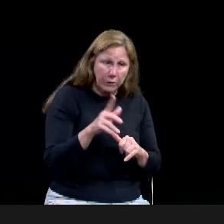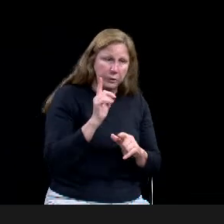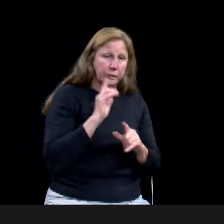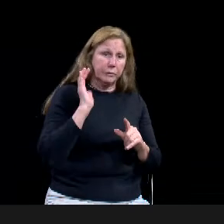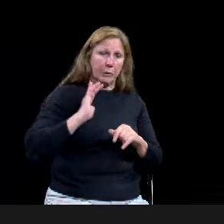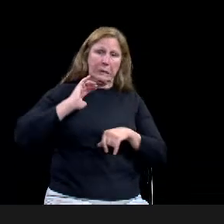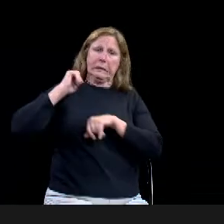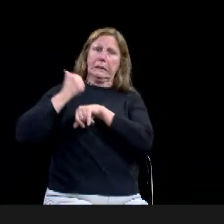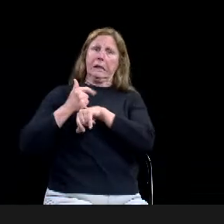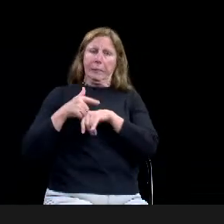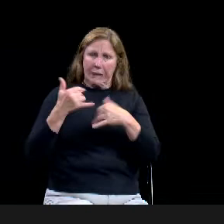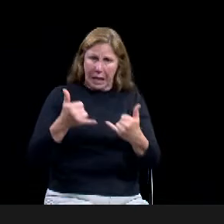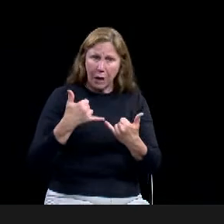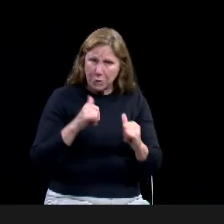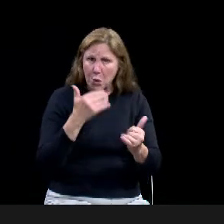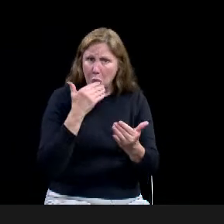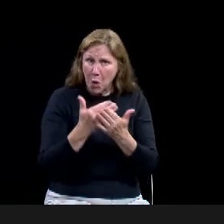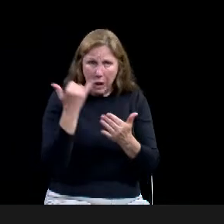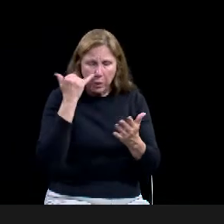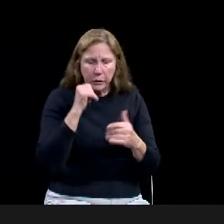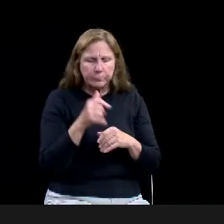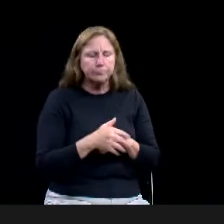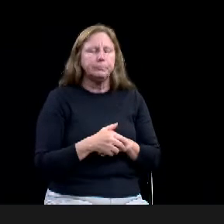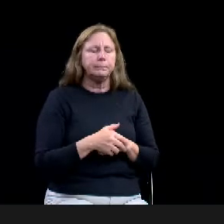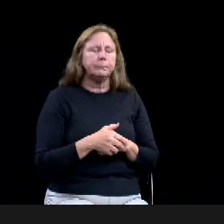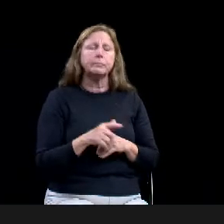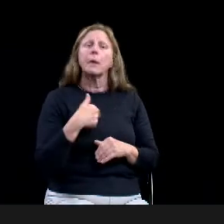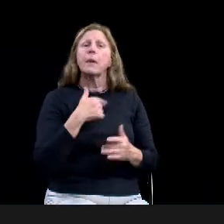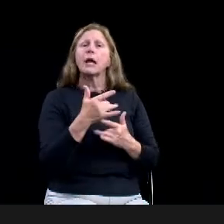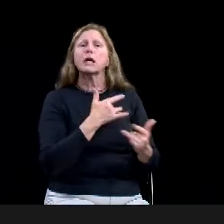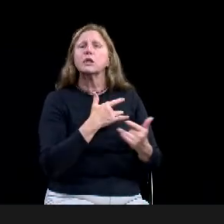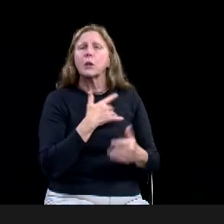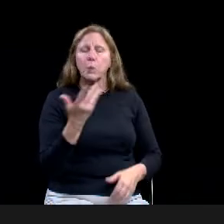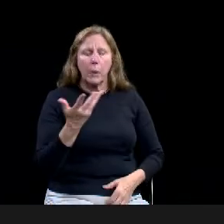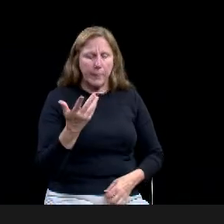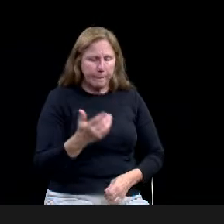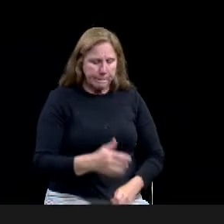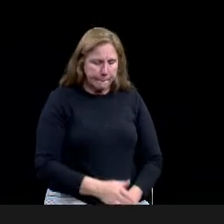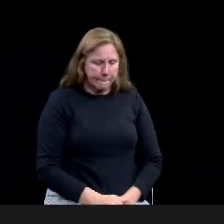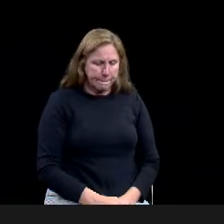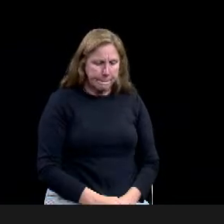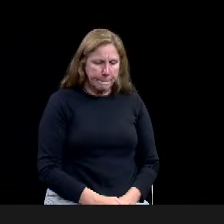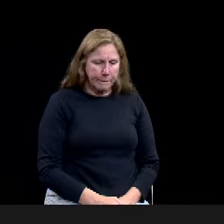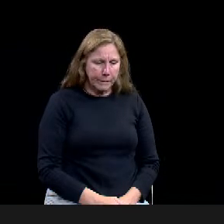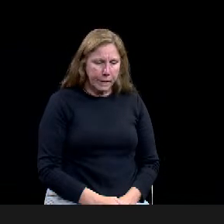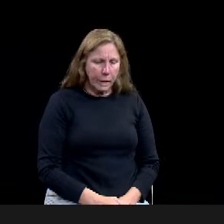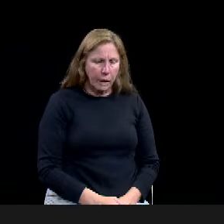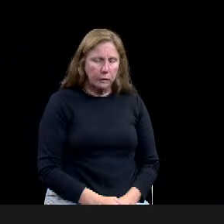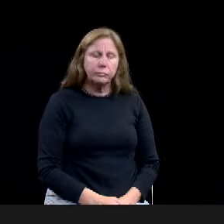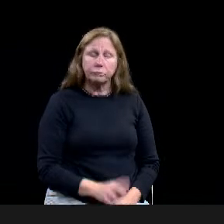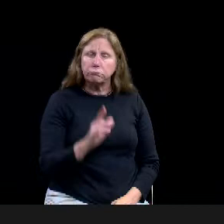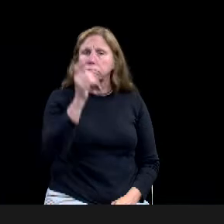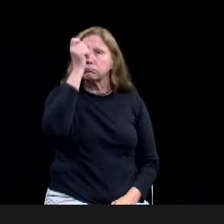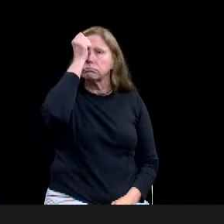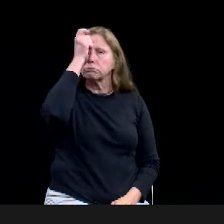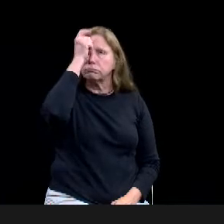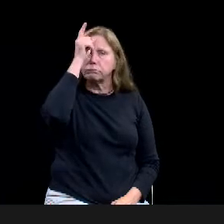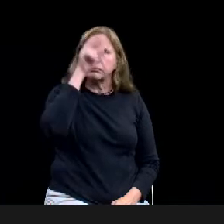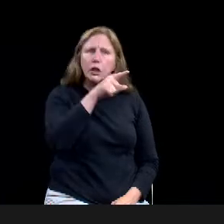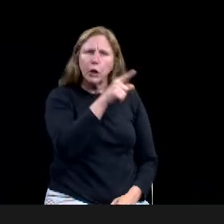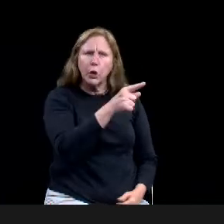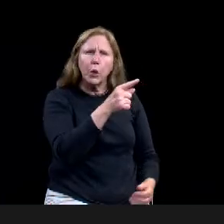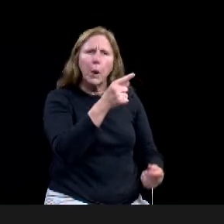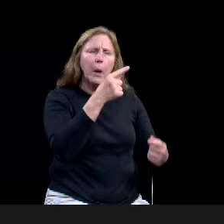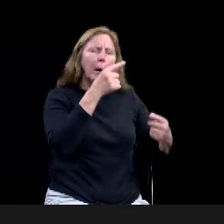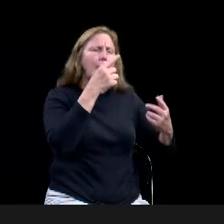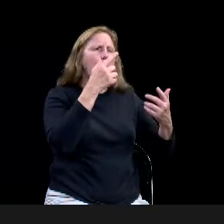get the, the thought process of making that, um, office industrial flex, right? Um, I don't